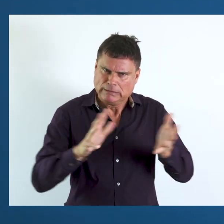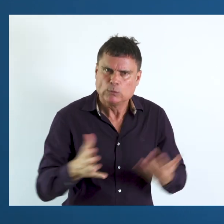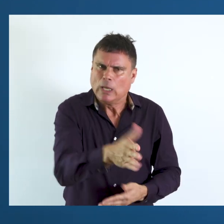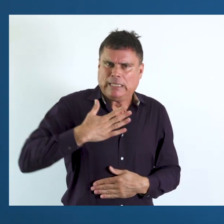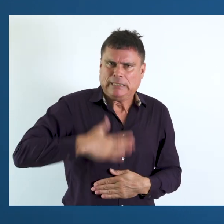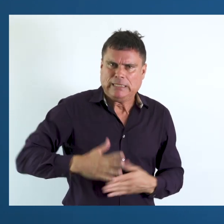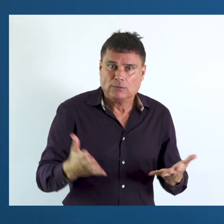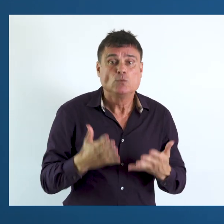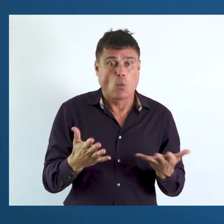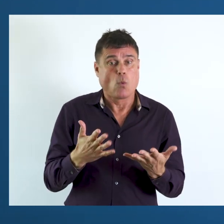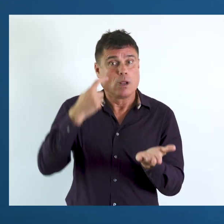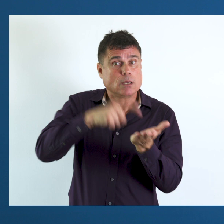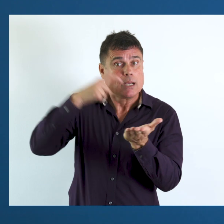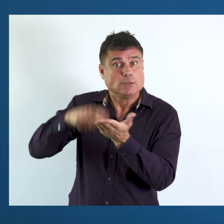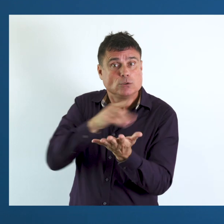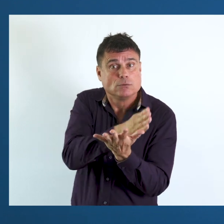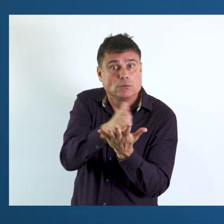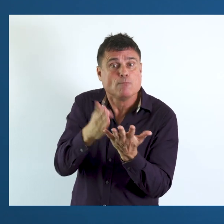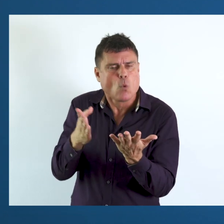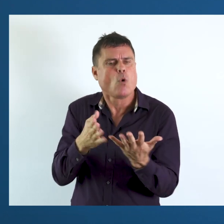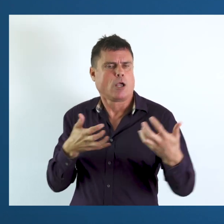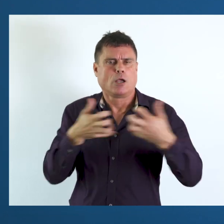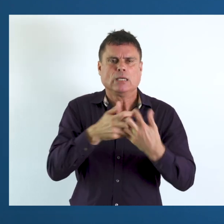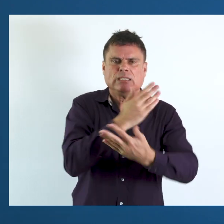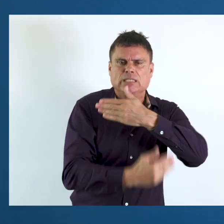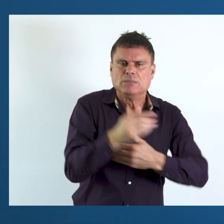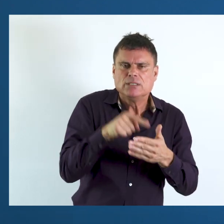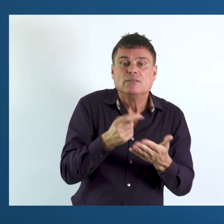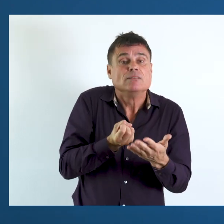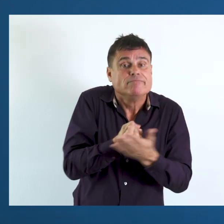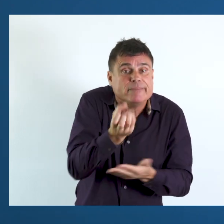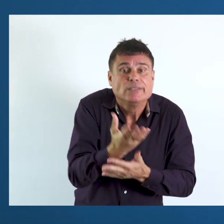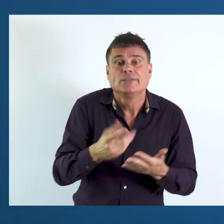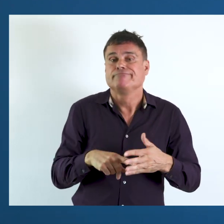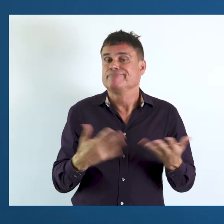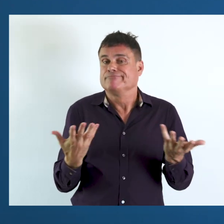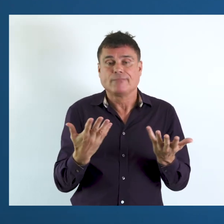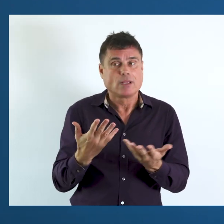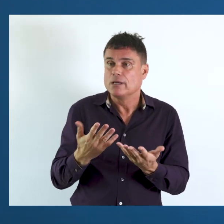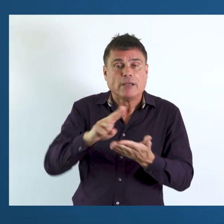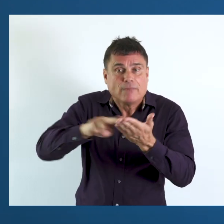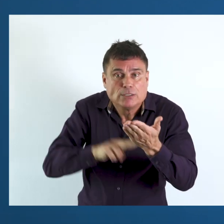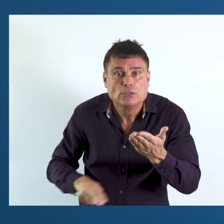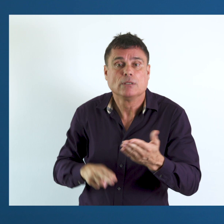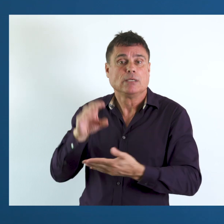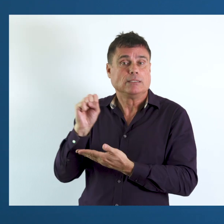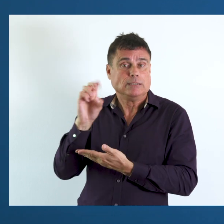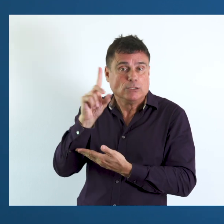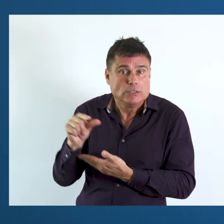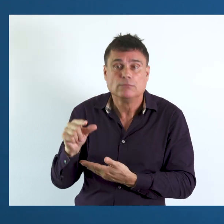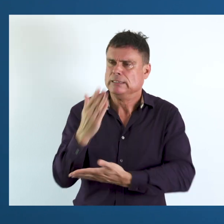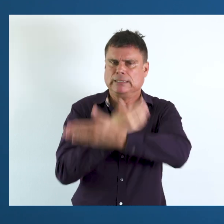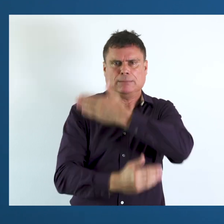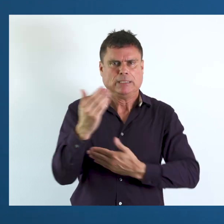advocating that they be used. Relevant indicators for reporting disability data for the Convention